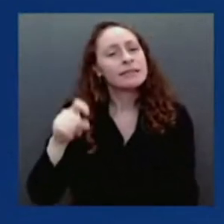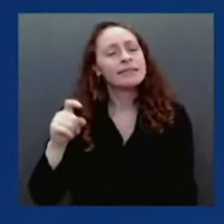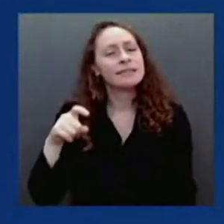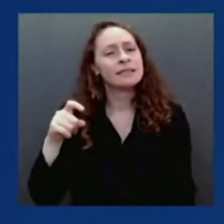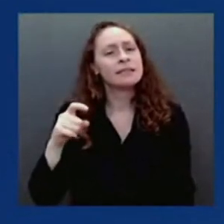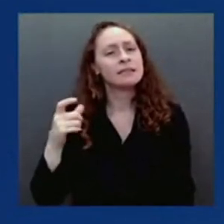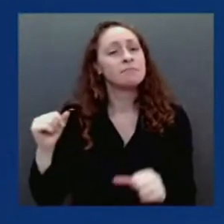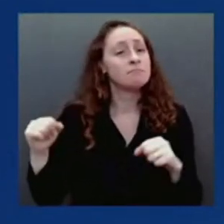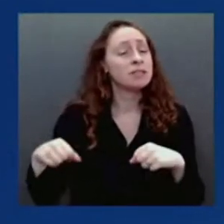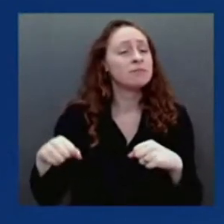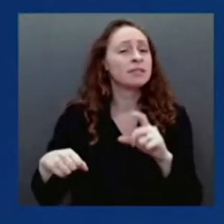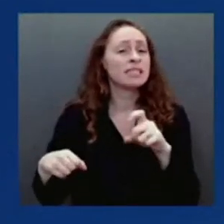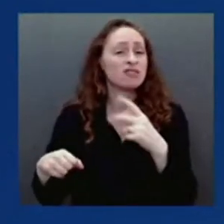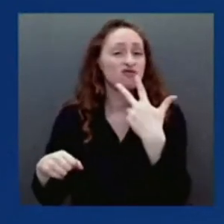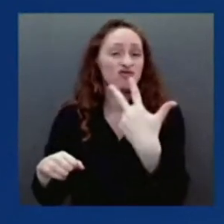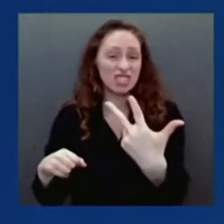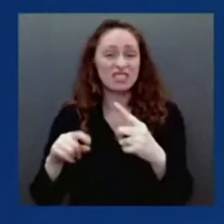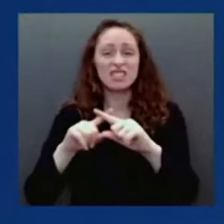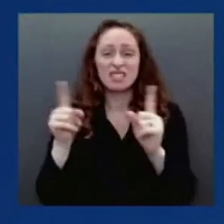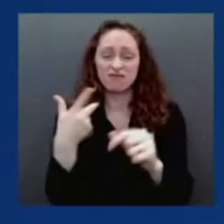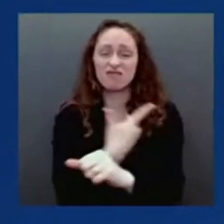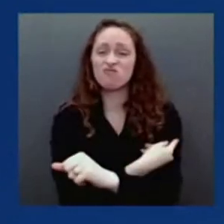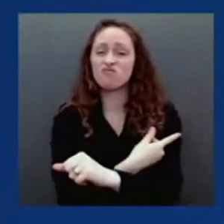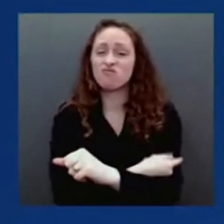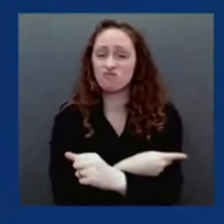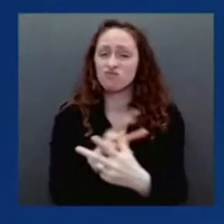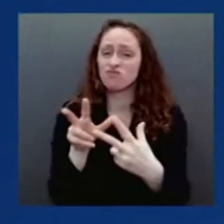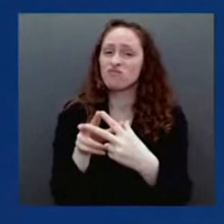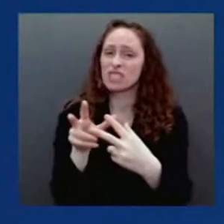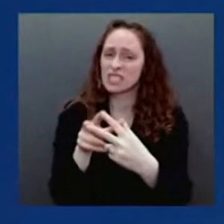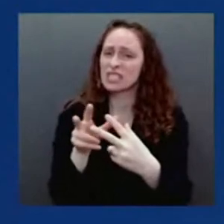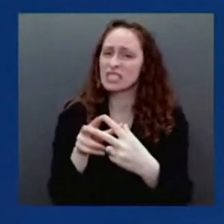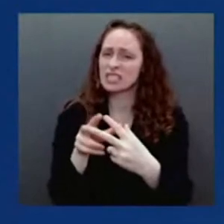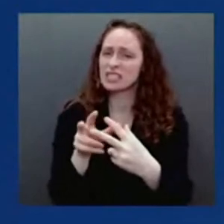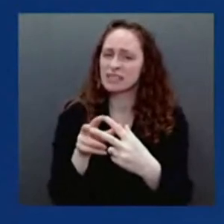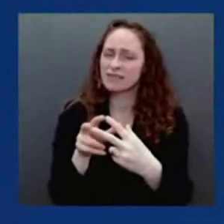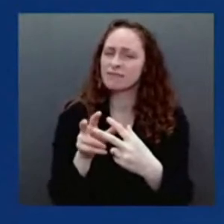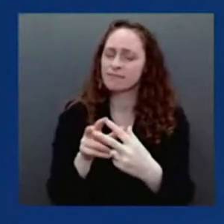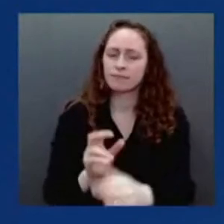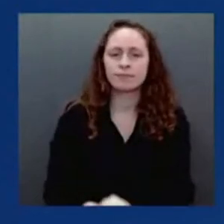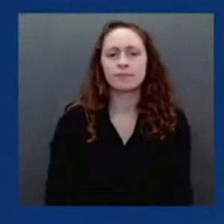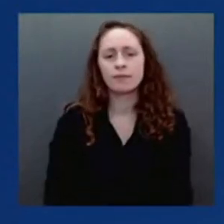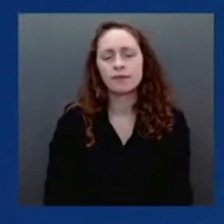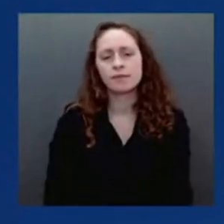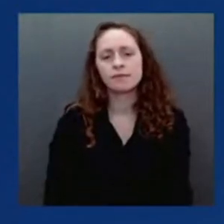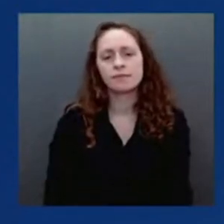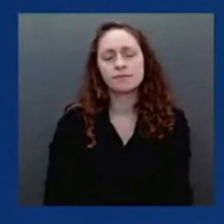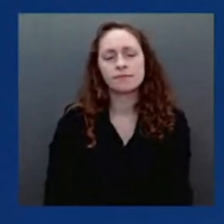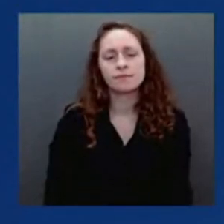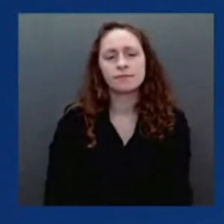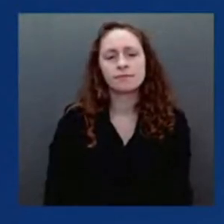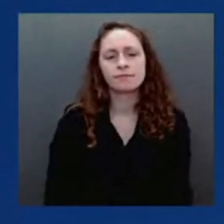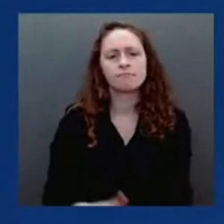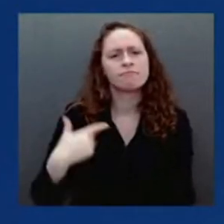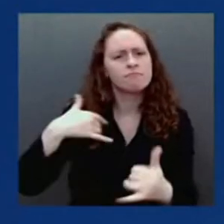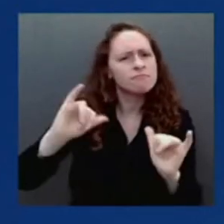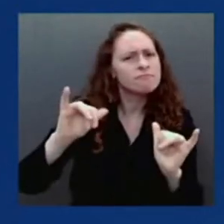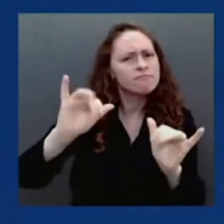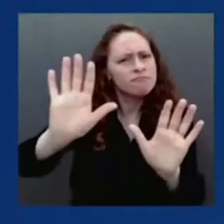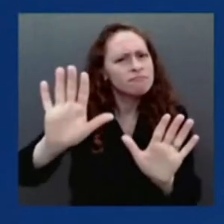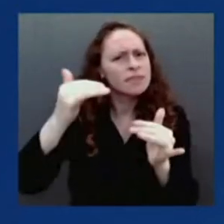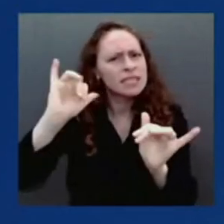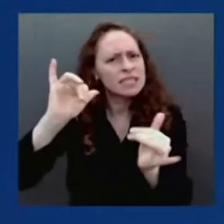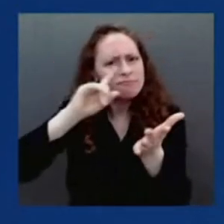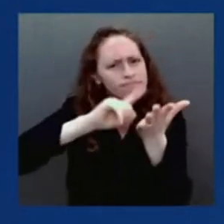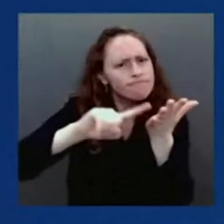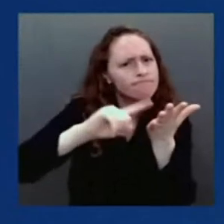the company is still putting the data before the FDA. And I certainly don't want to get ahead of the FDA because